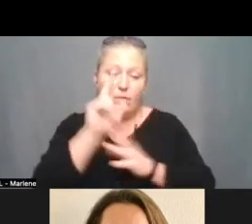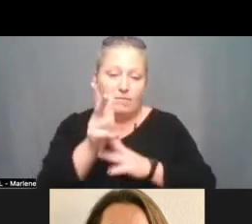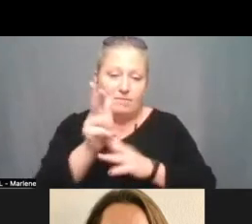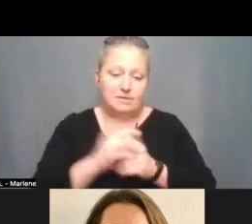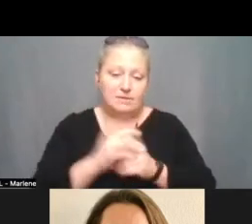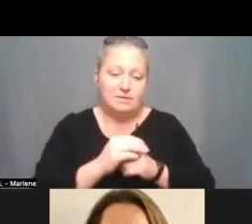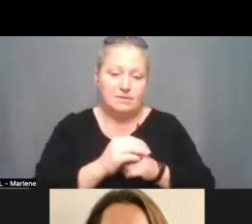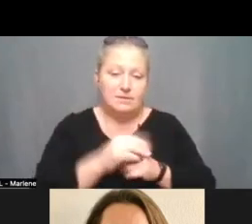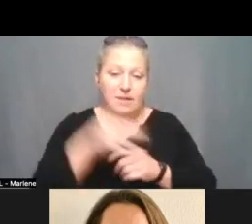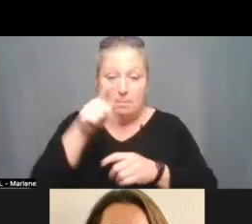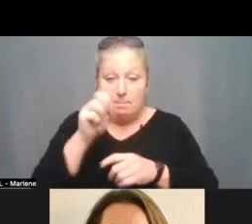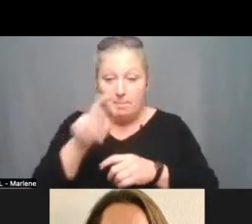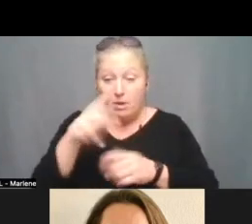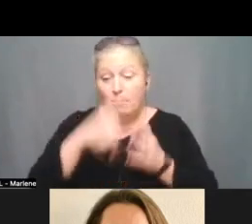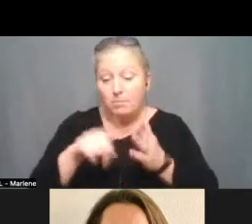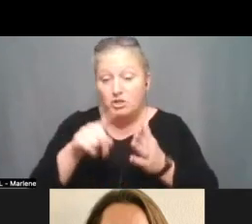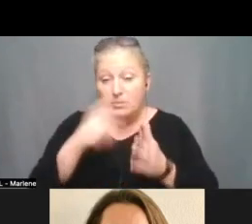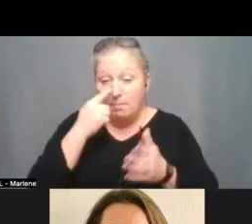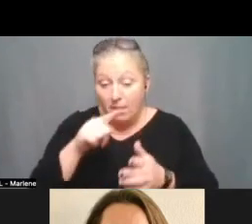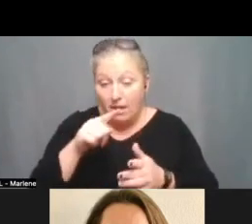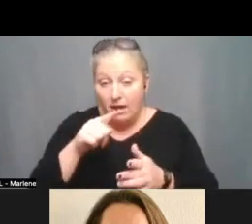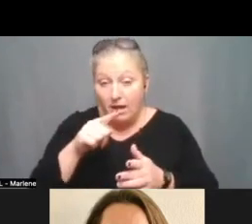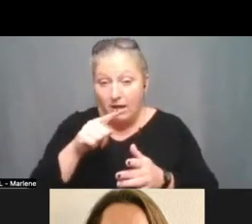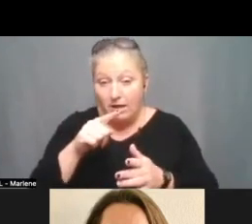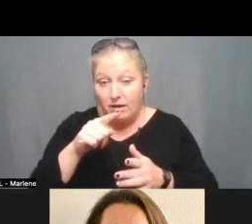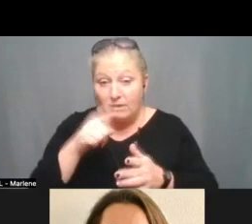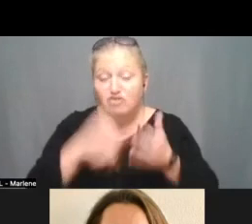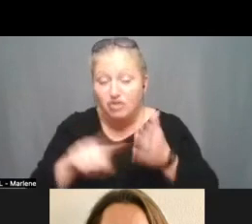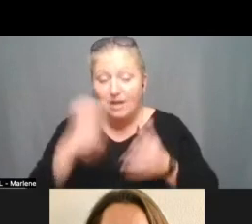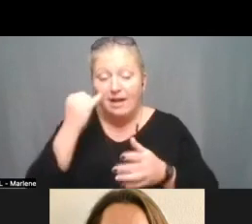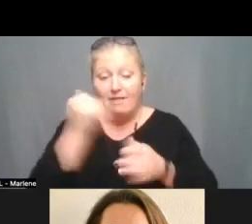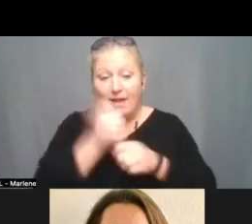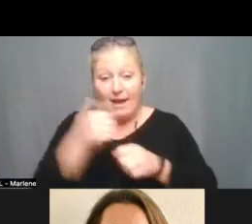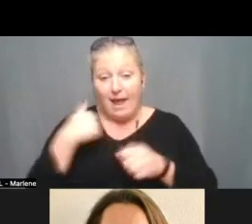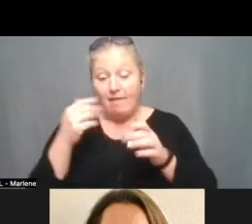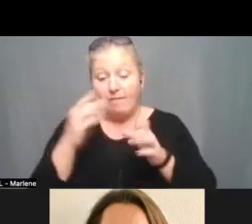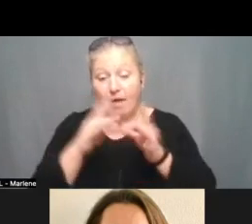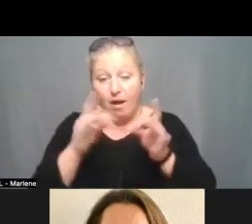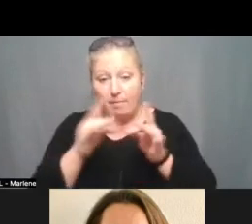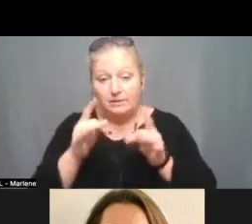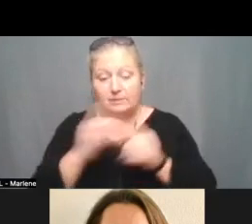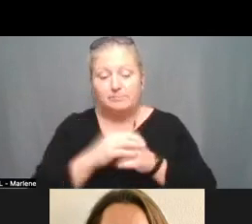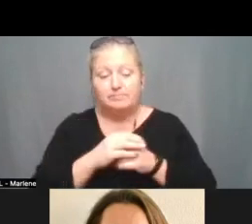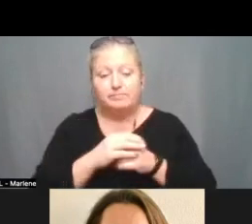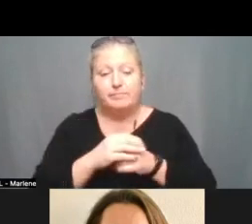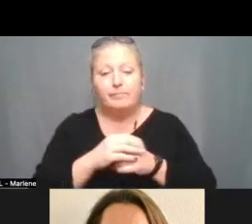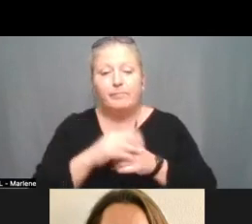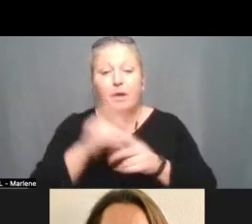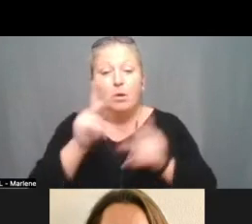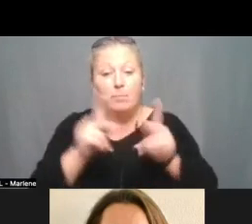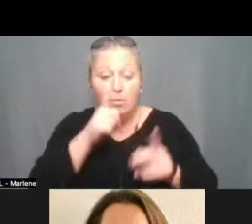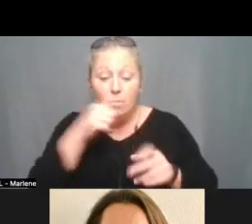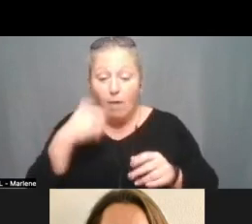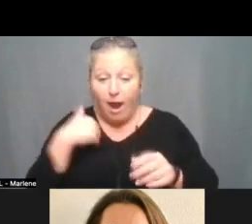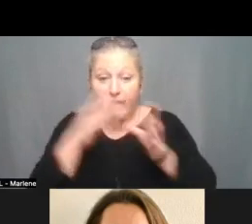Peter, would you mind checking to see if anyone has any public comments? Absolutely. For those that have comment or maybe